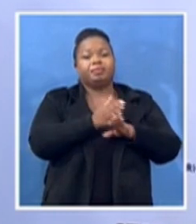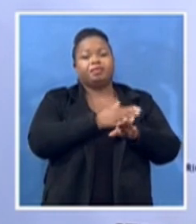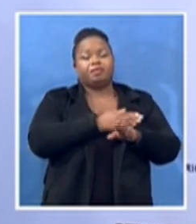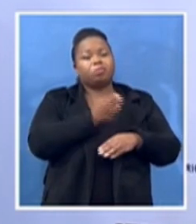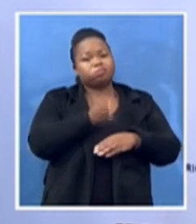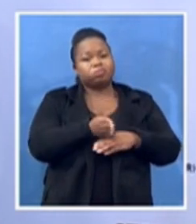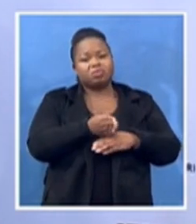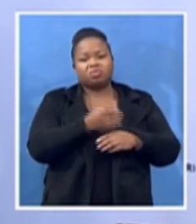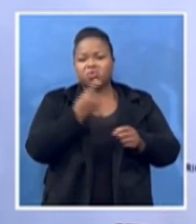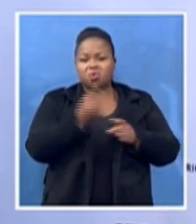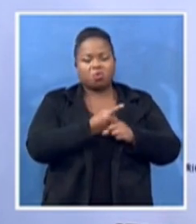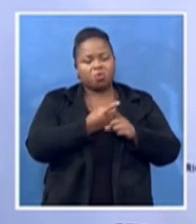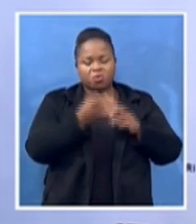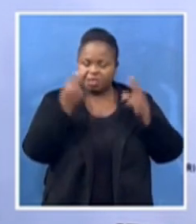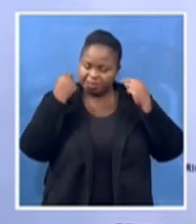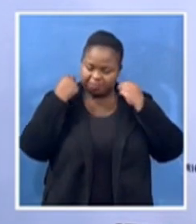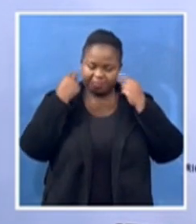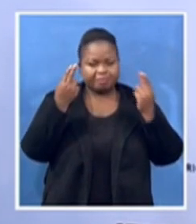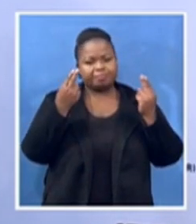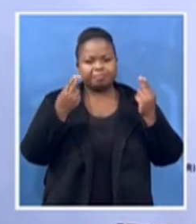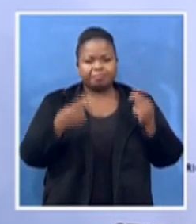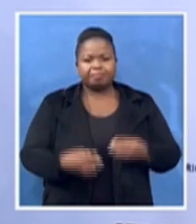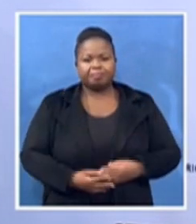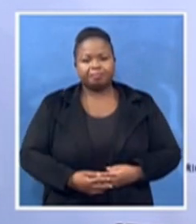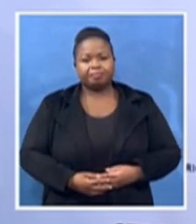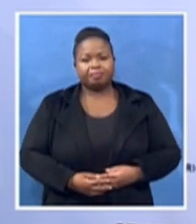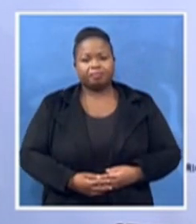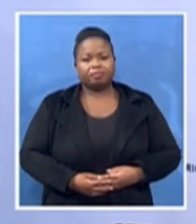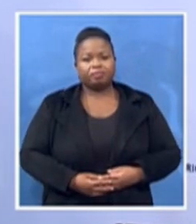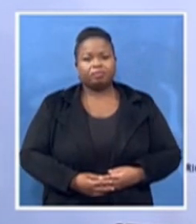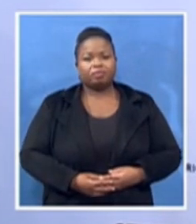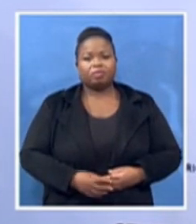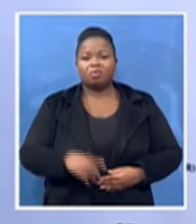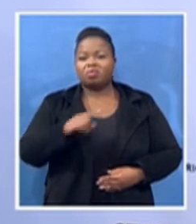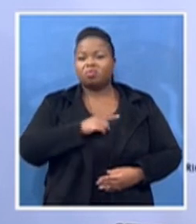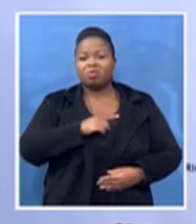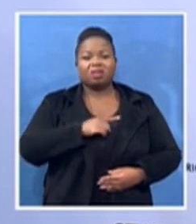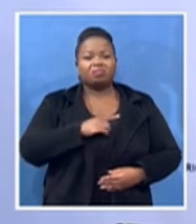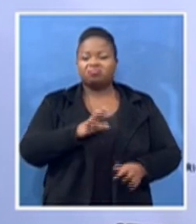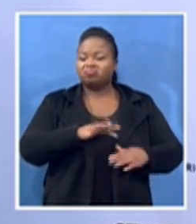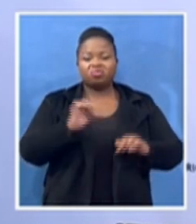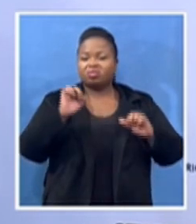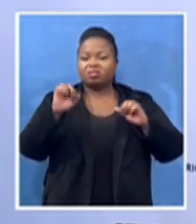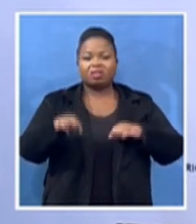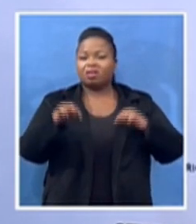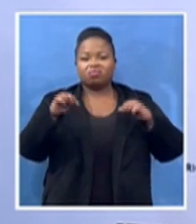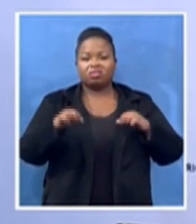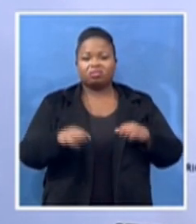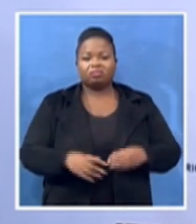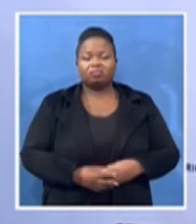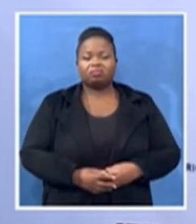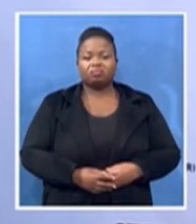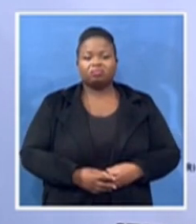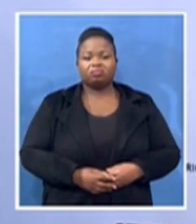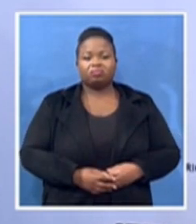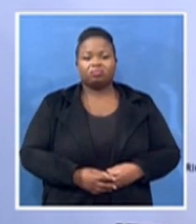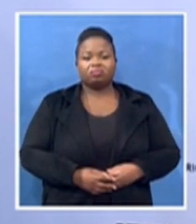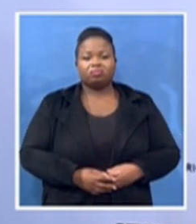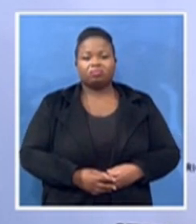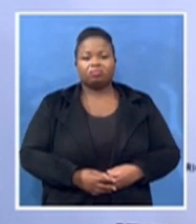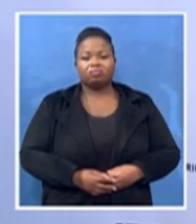Because she would not agree to take decisions